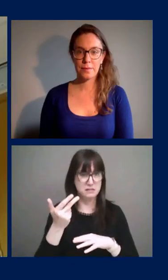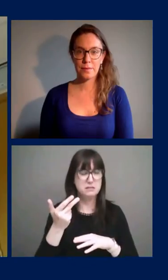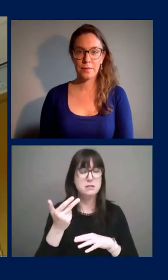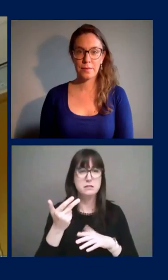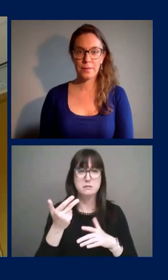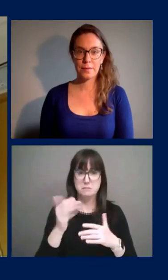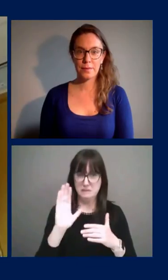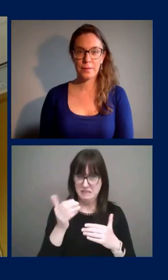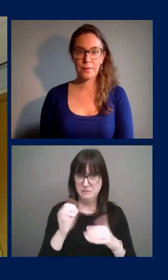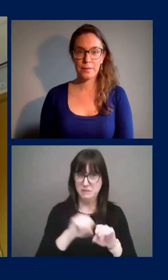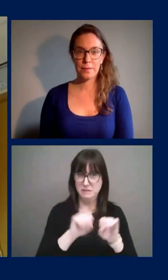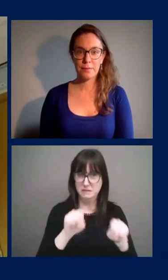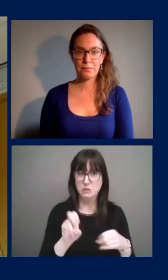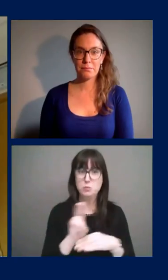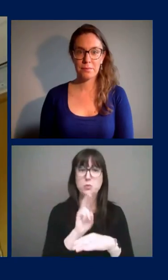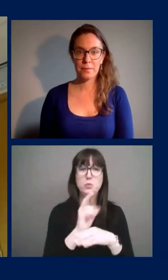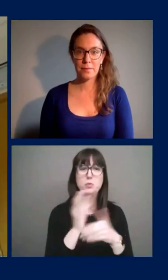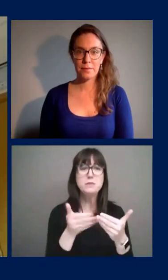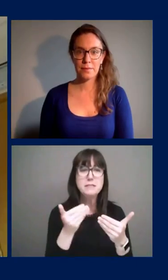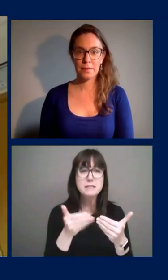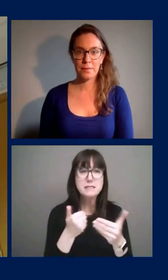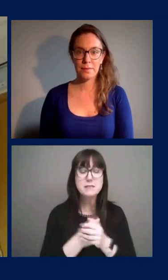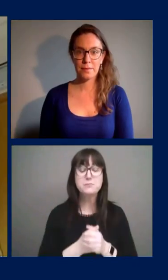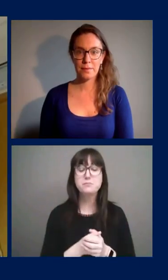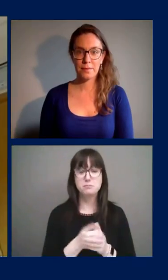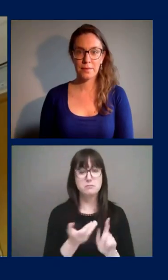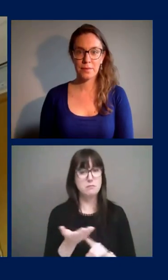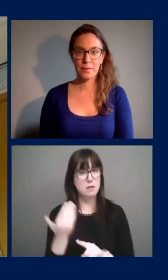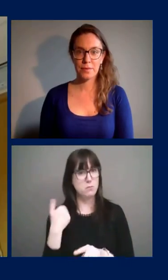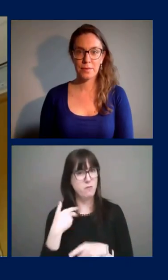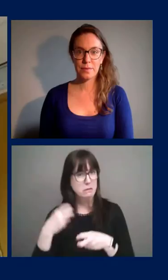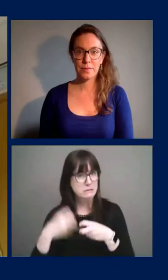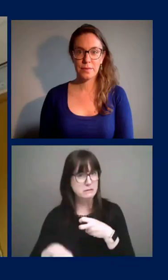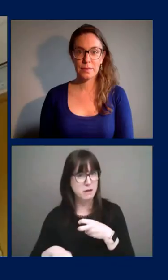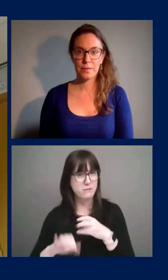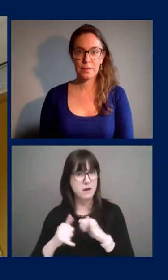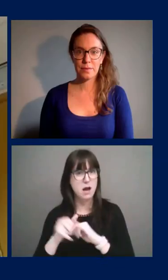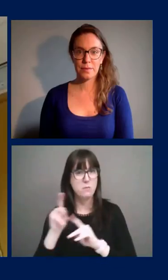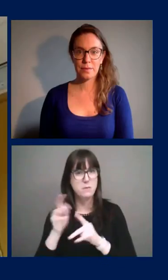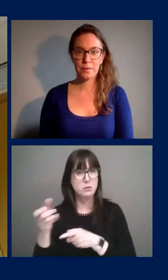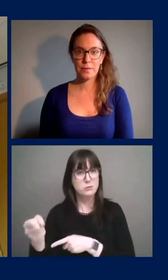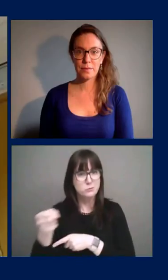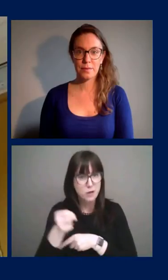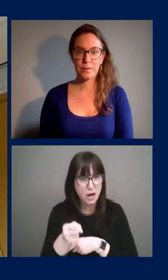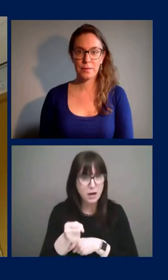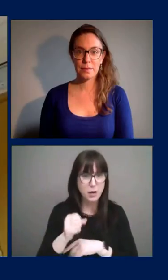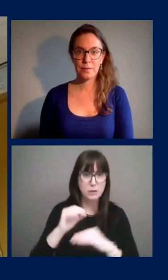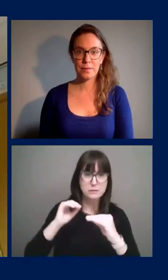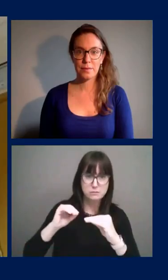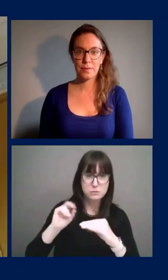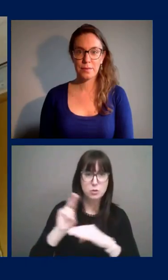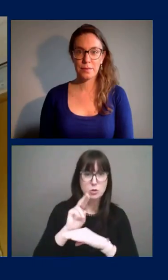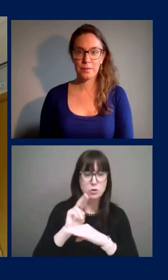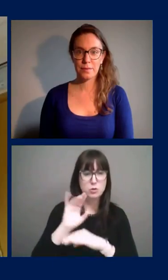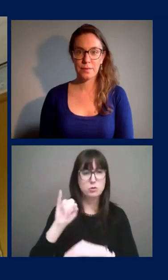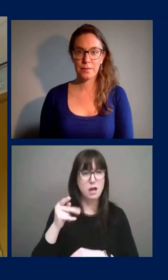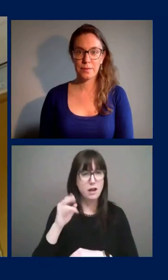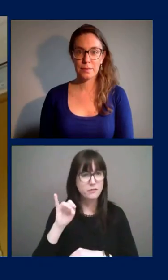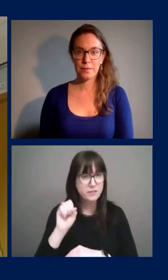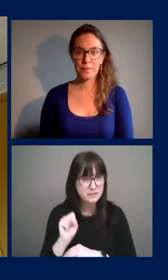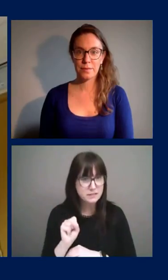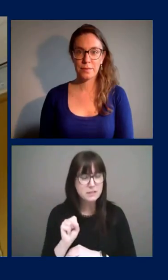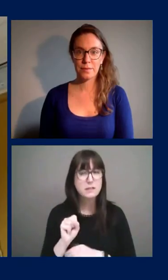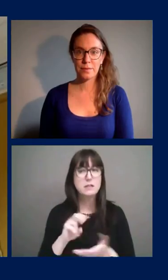use of the system. Previously, it was harder to bring people on to train them how to use IFAS. So we have